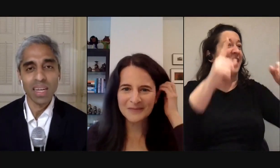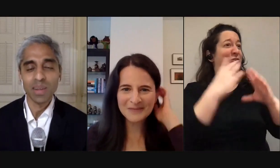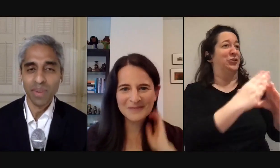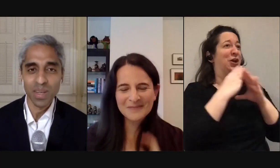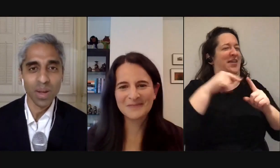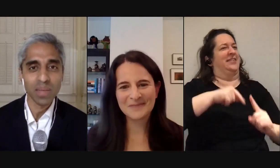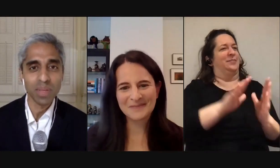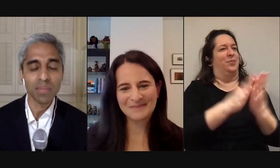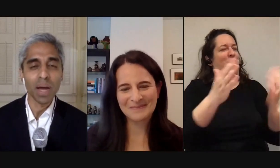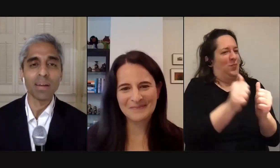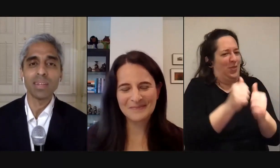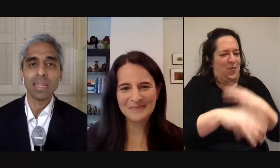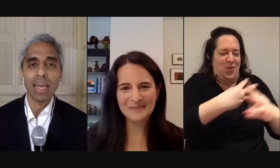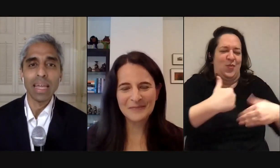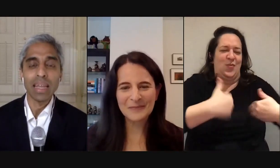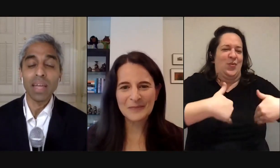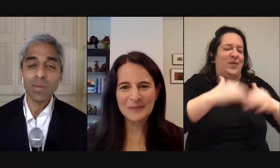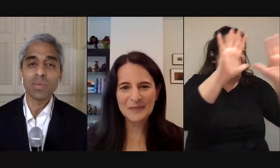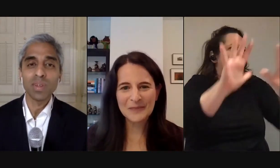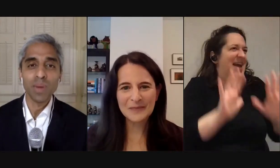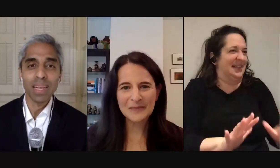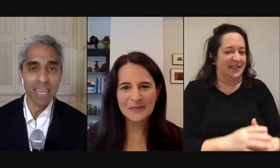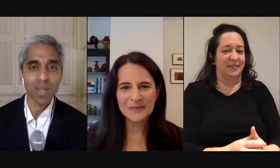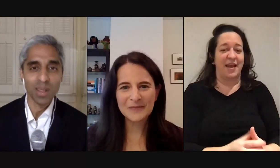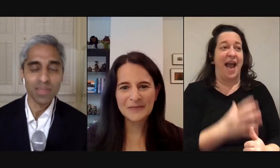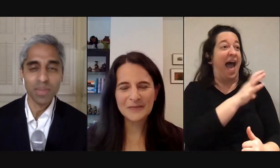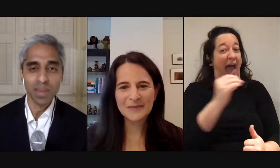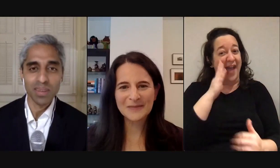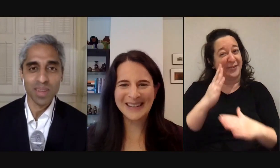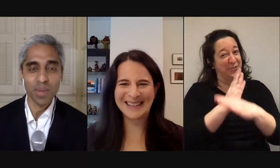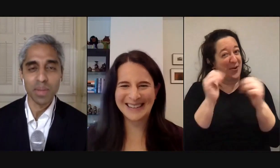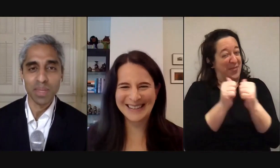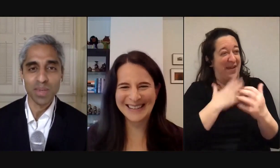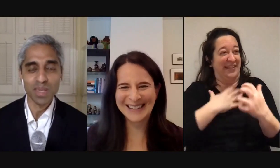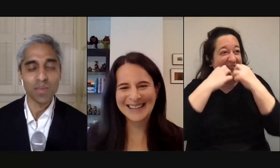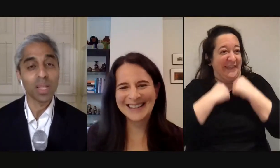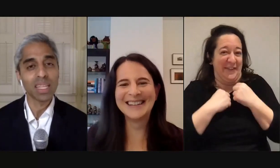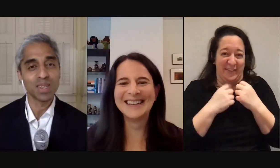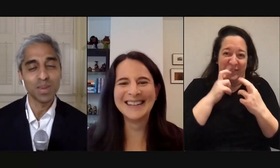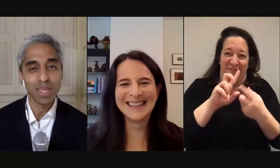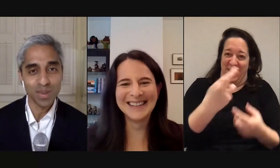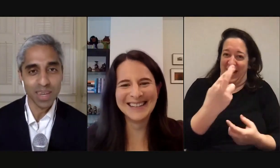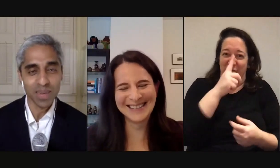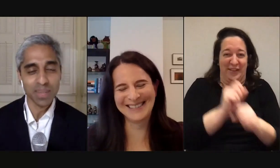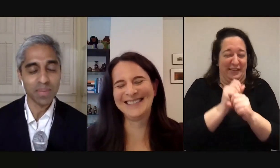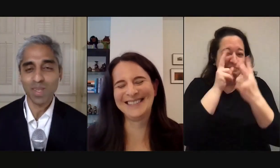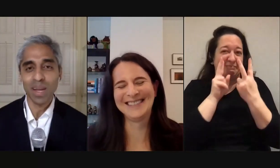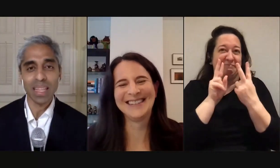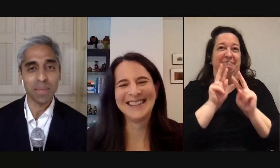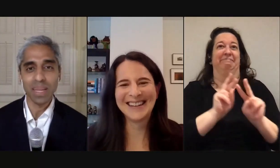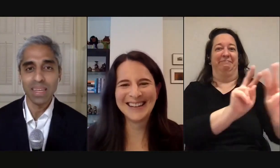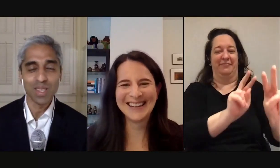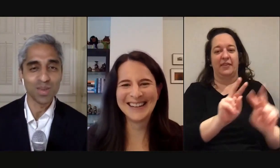uh a dear friend who I deeply admire and if anyone was going to write a tell-all from their years in the Obama administration it's more likely to be used there because